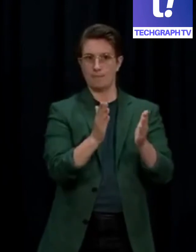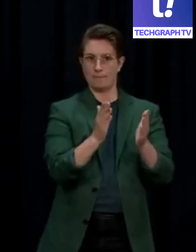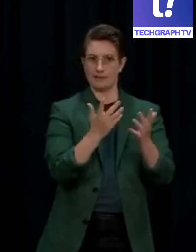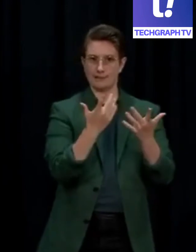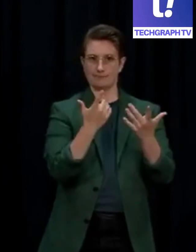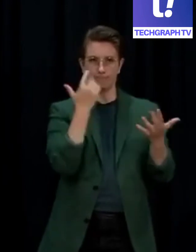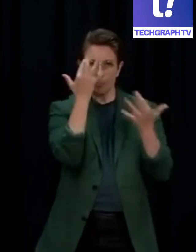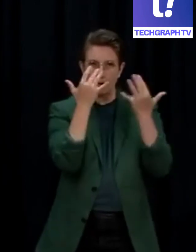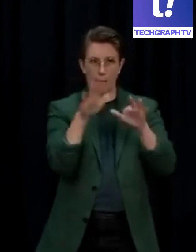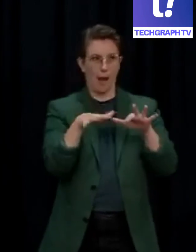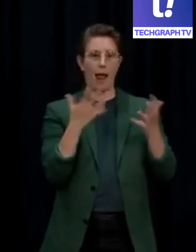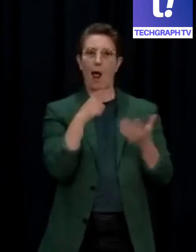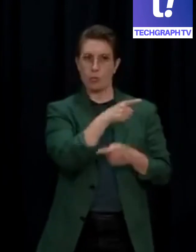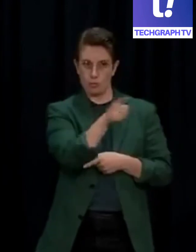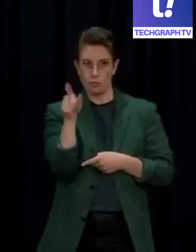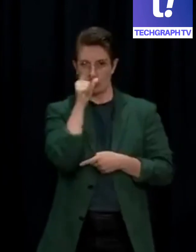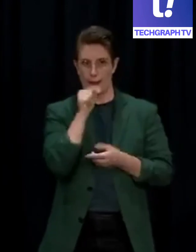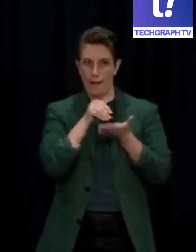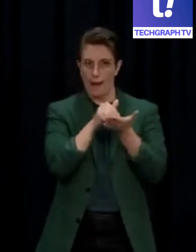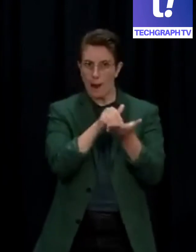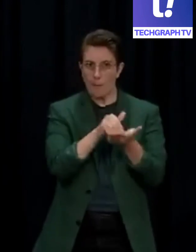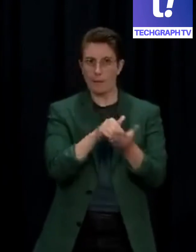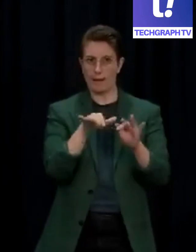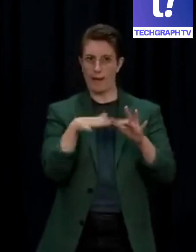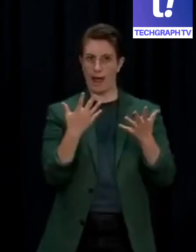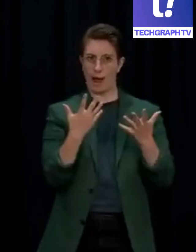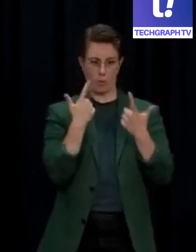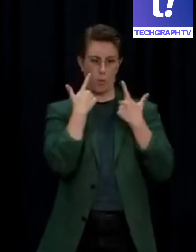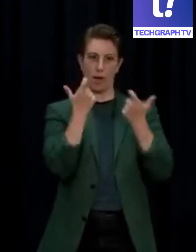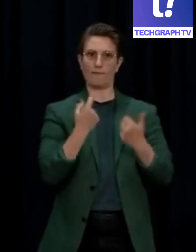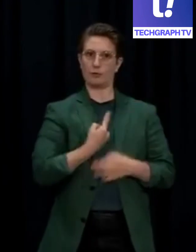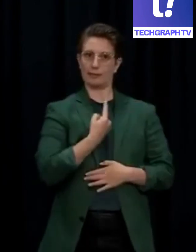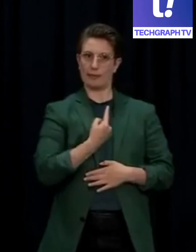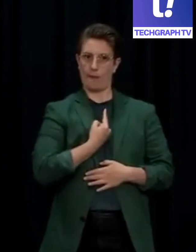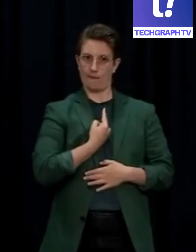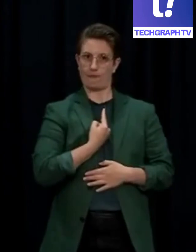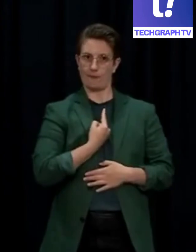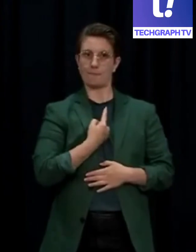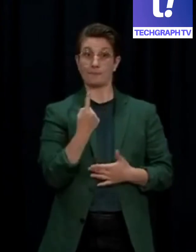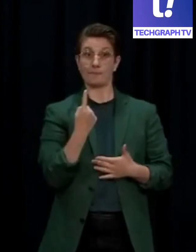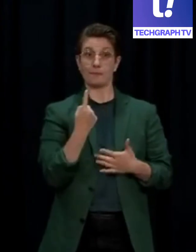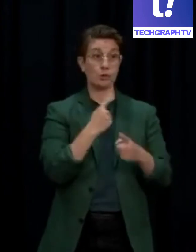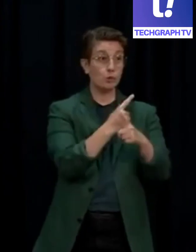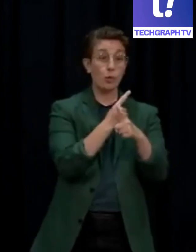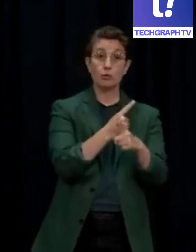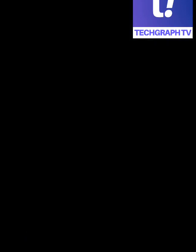neighbours and community to make a plan. Resources to help you do this are on the Unite Against COVID-19 website.